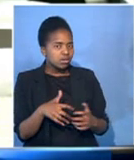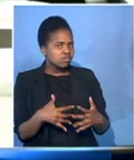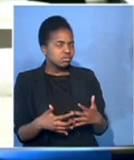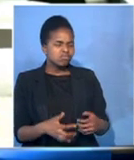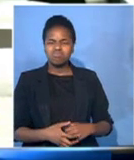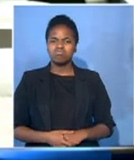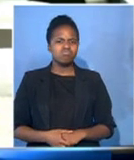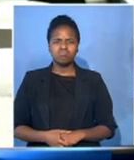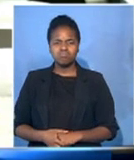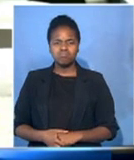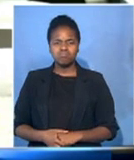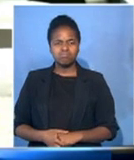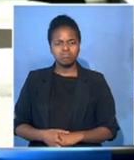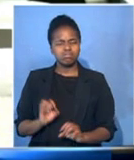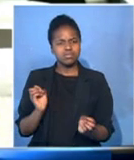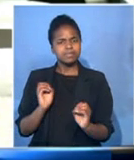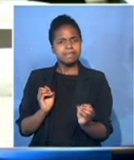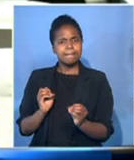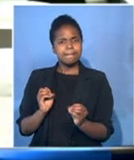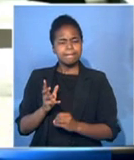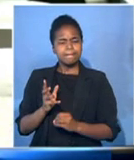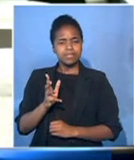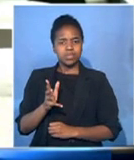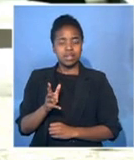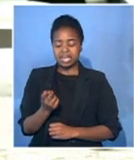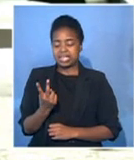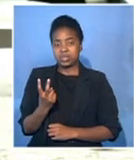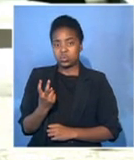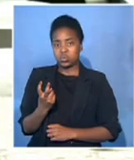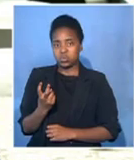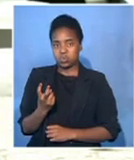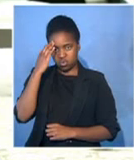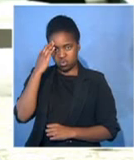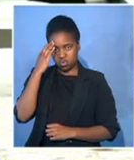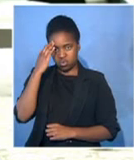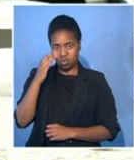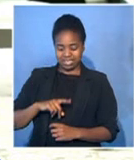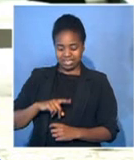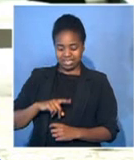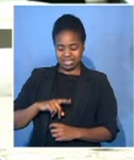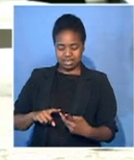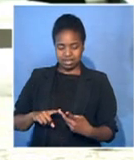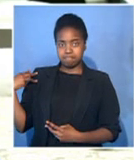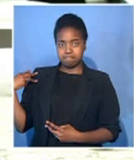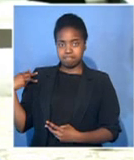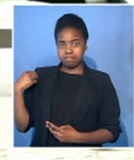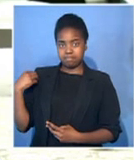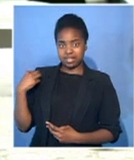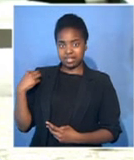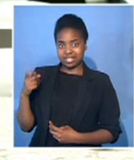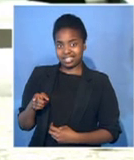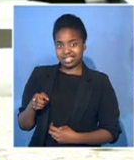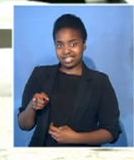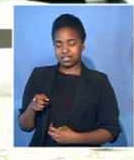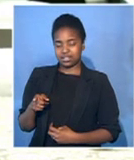so. But as you might know, fortunately, two of the parties, which is the president and the minister, the judgment against them